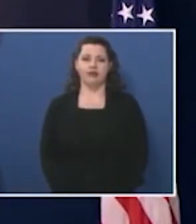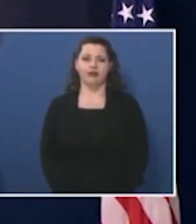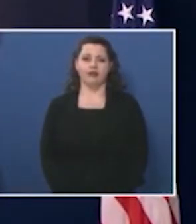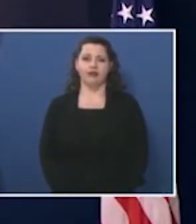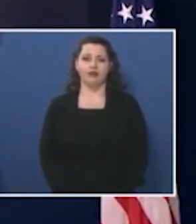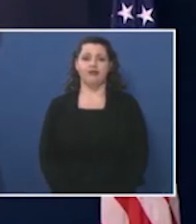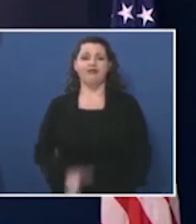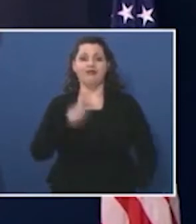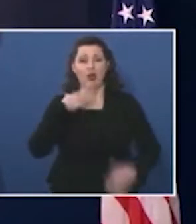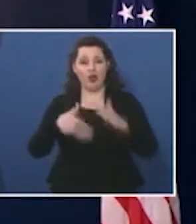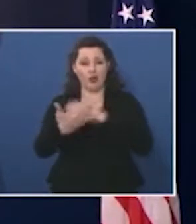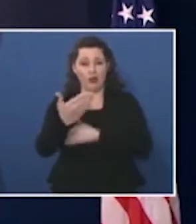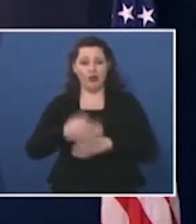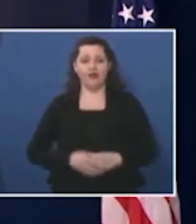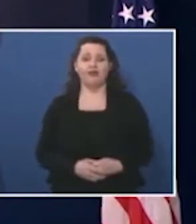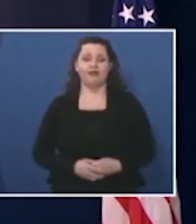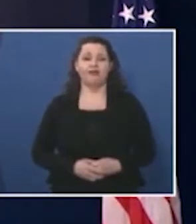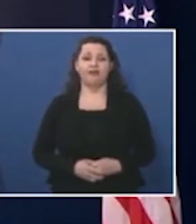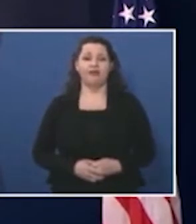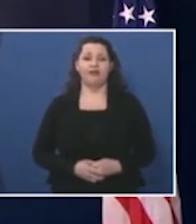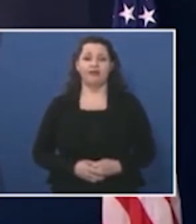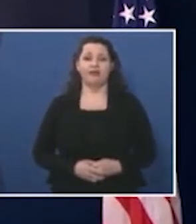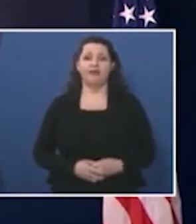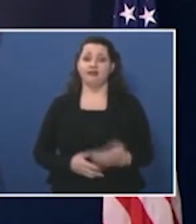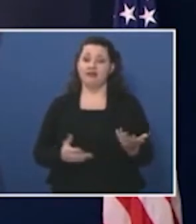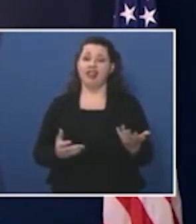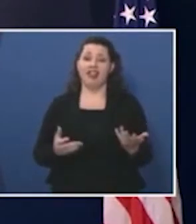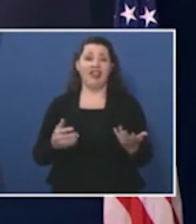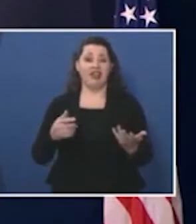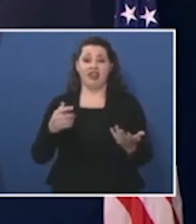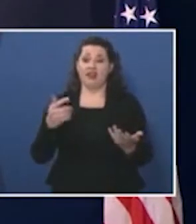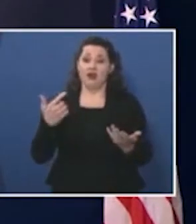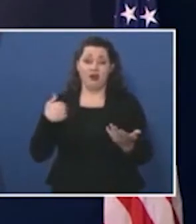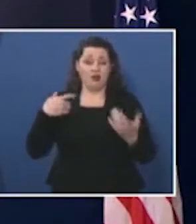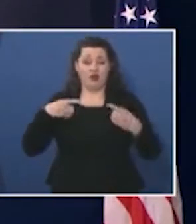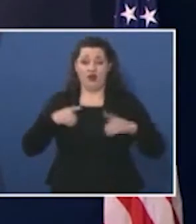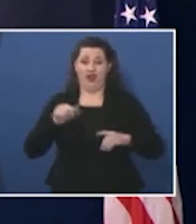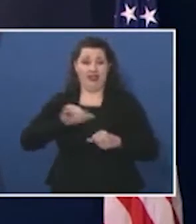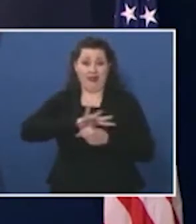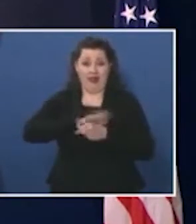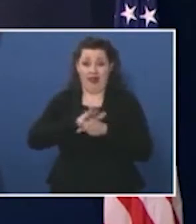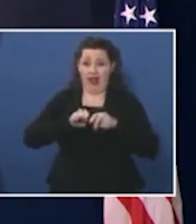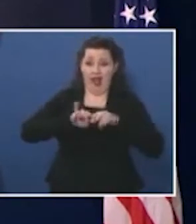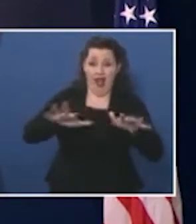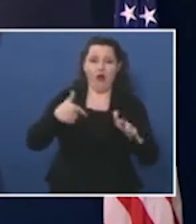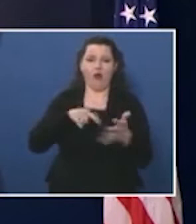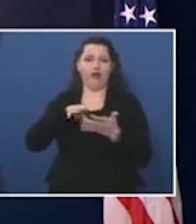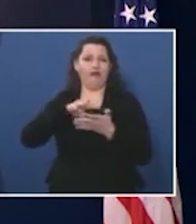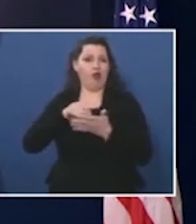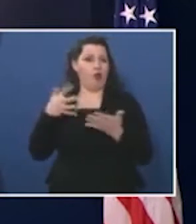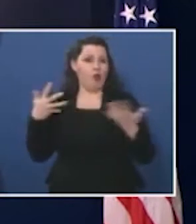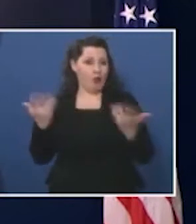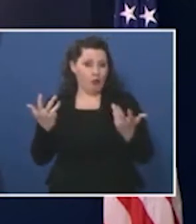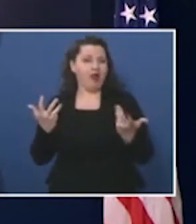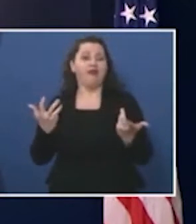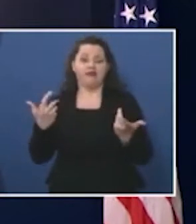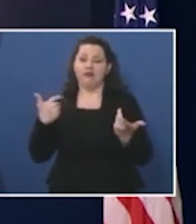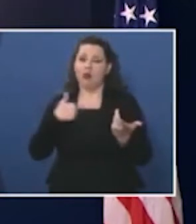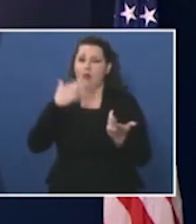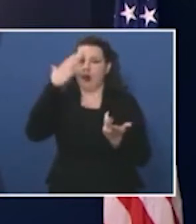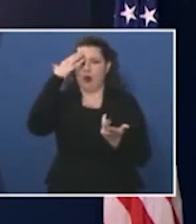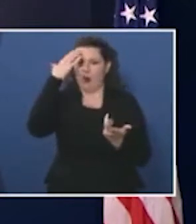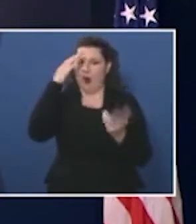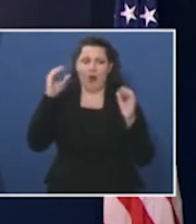well good morning if we've learned one thing while navigating the kovat 19 pandemic it's that there's no